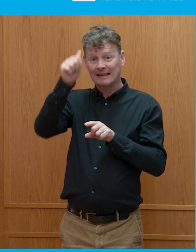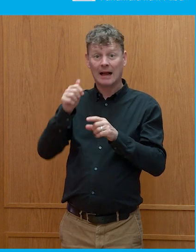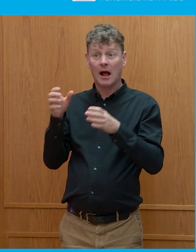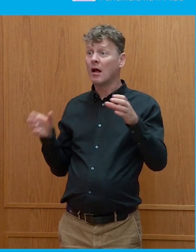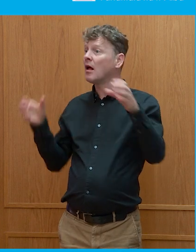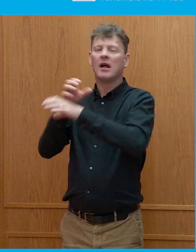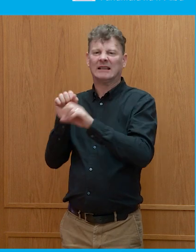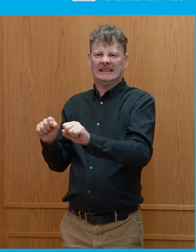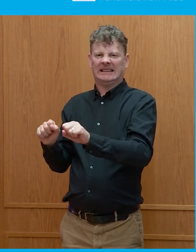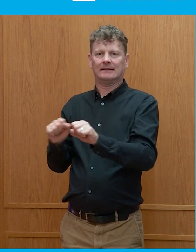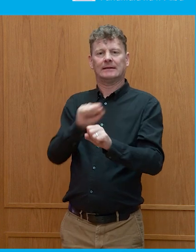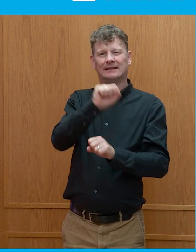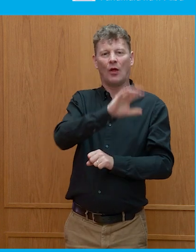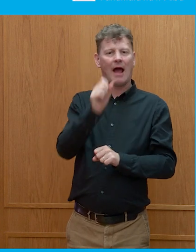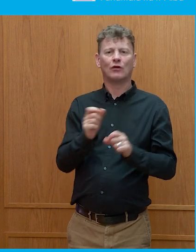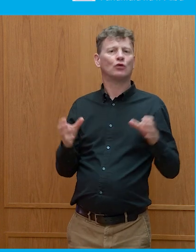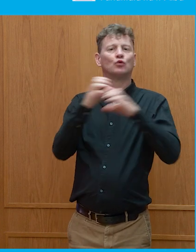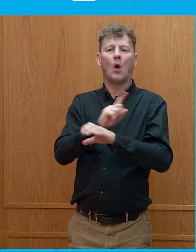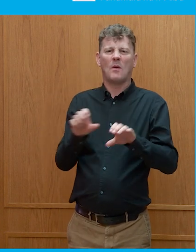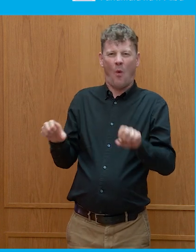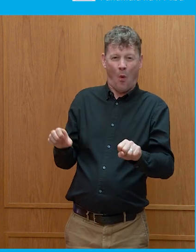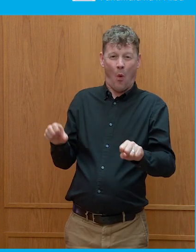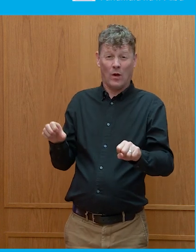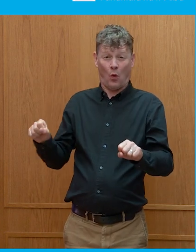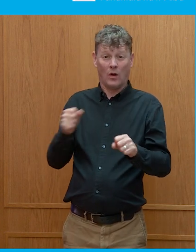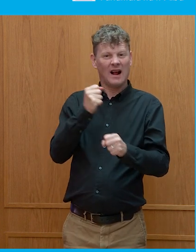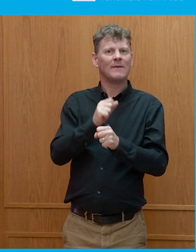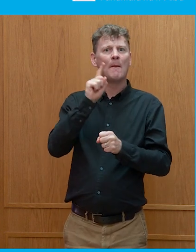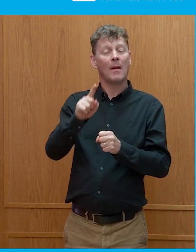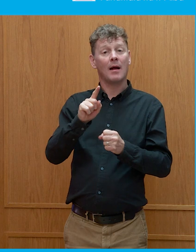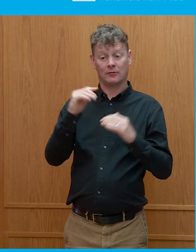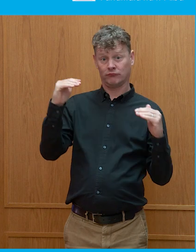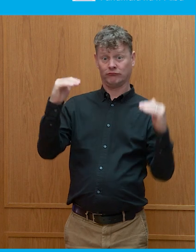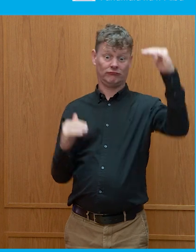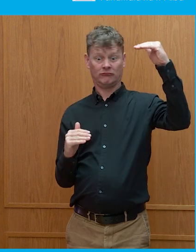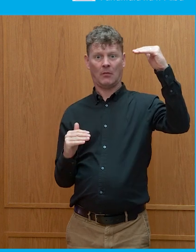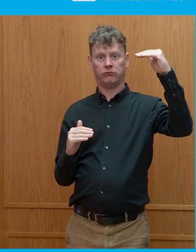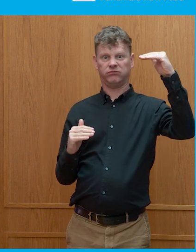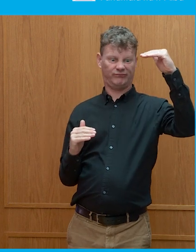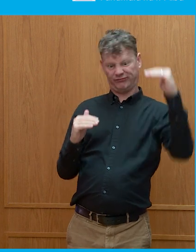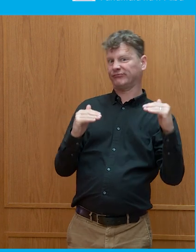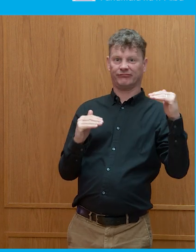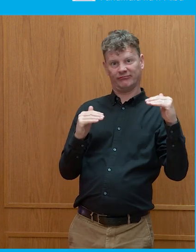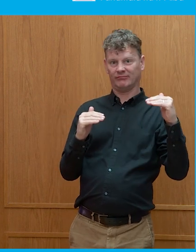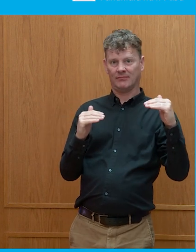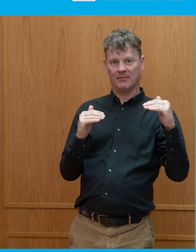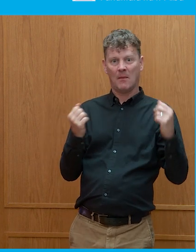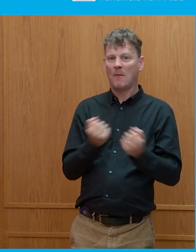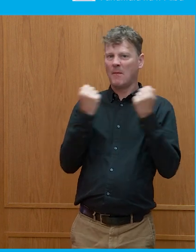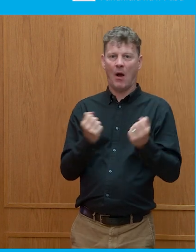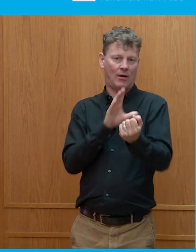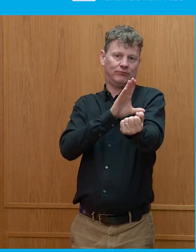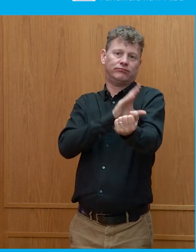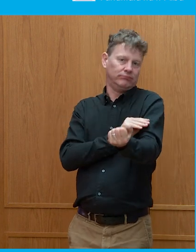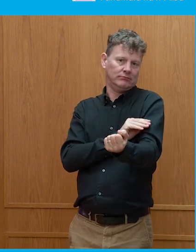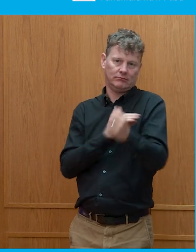in South Africa, they have suffered quite significant setbacks and they are in much less powerful positions than